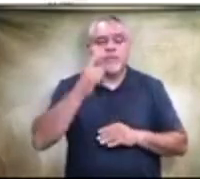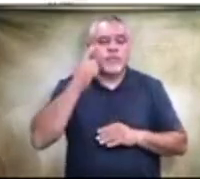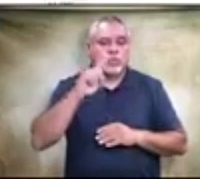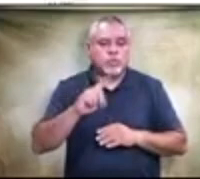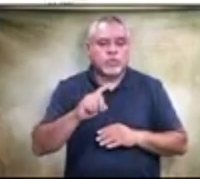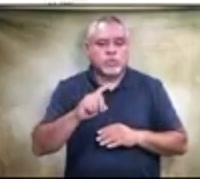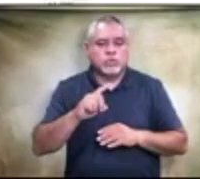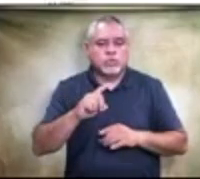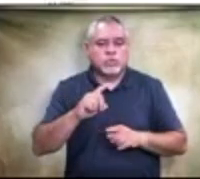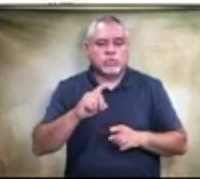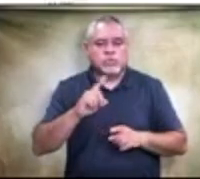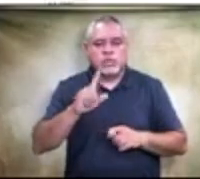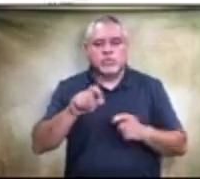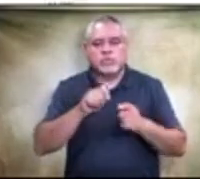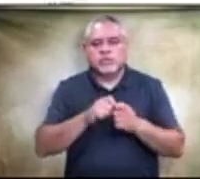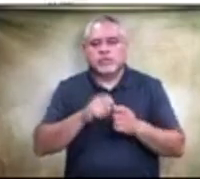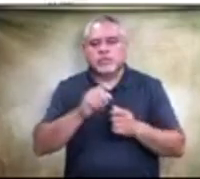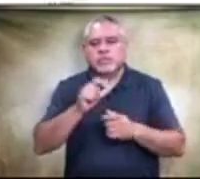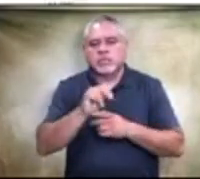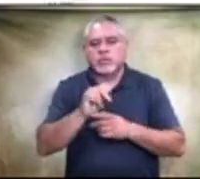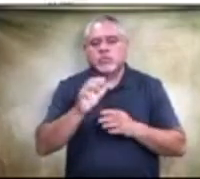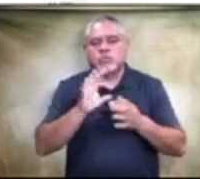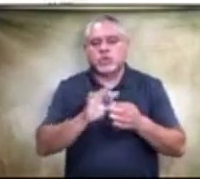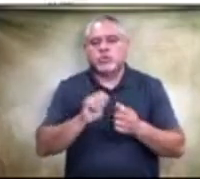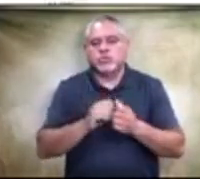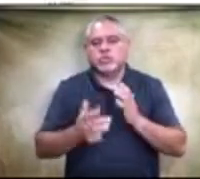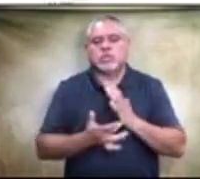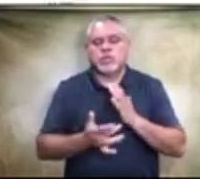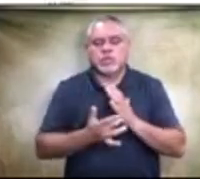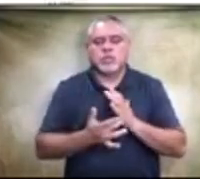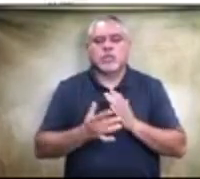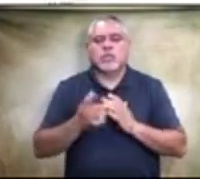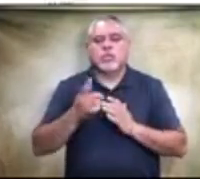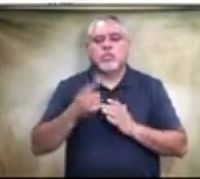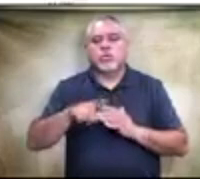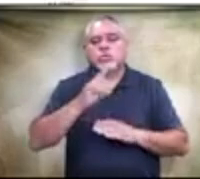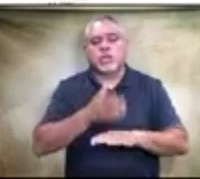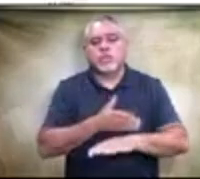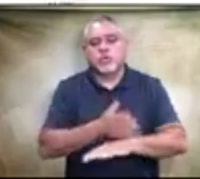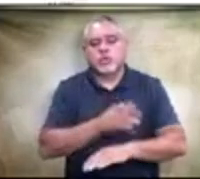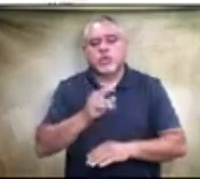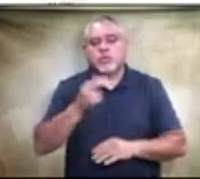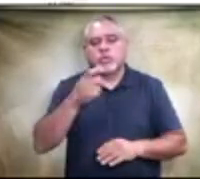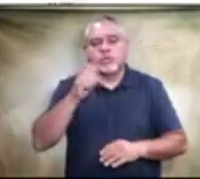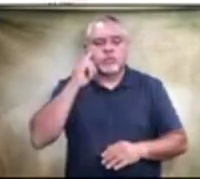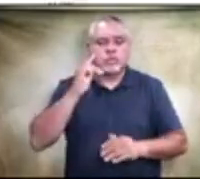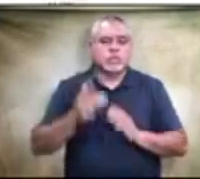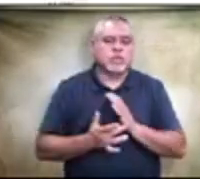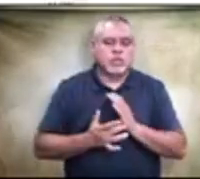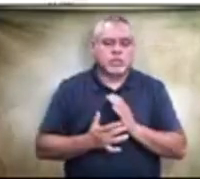specific section with regard to technology and those upgrades for technology have been